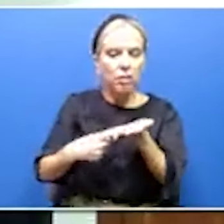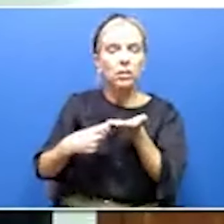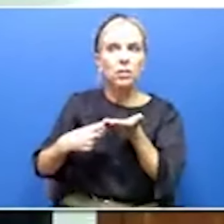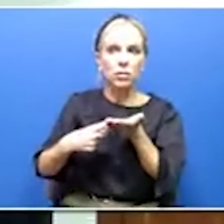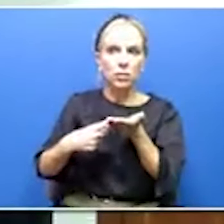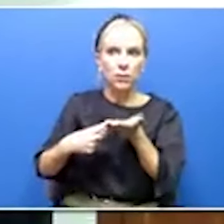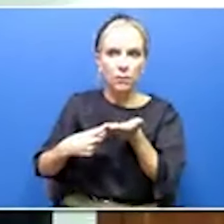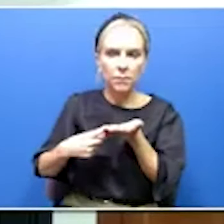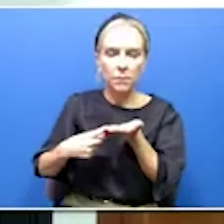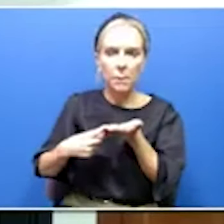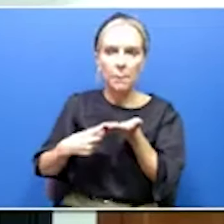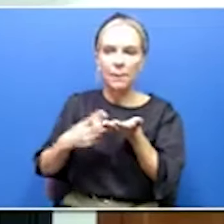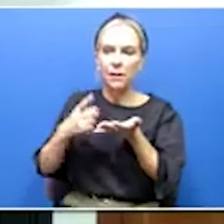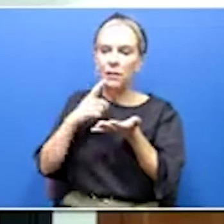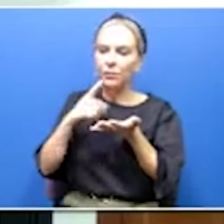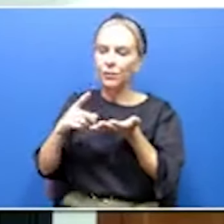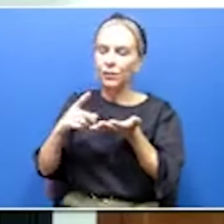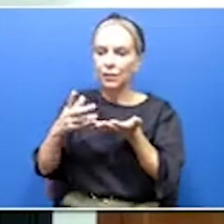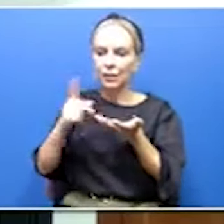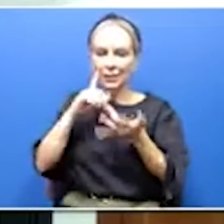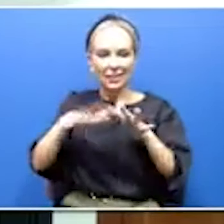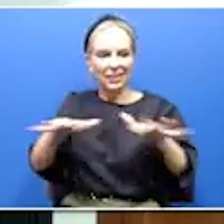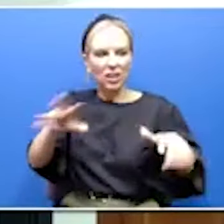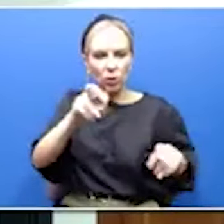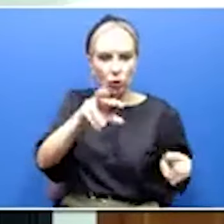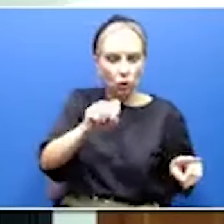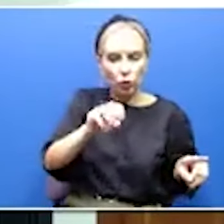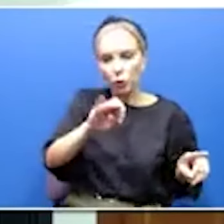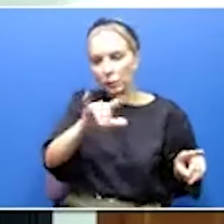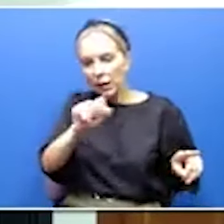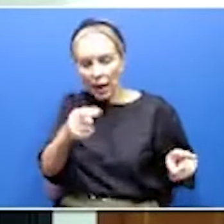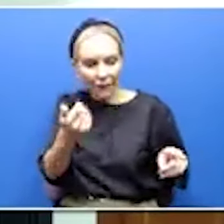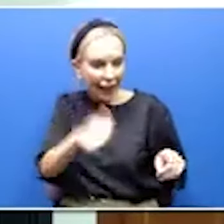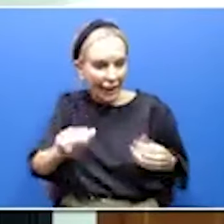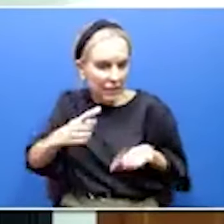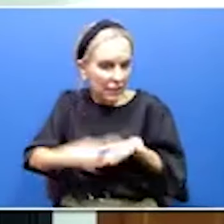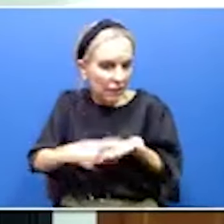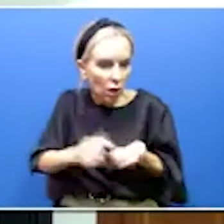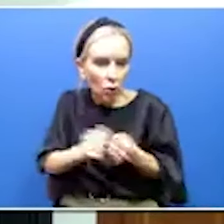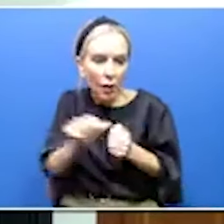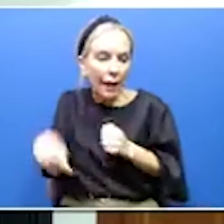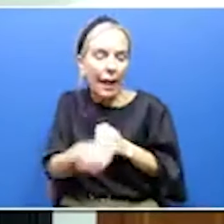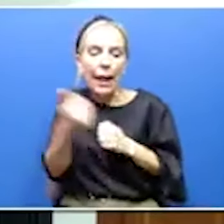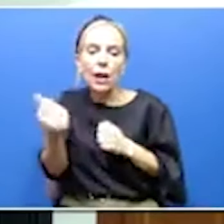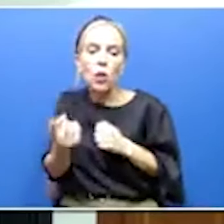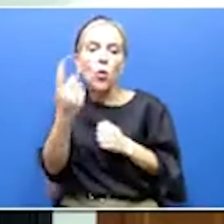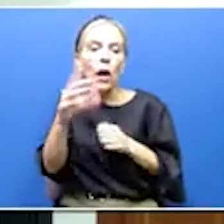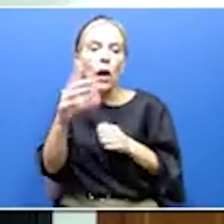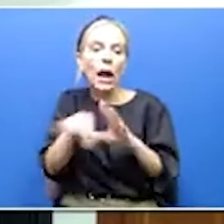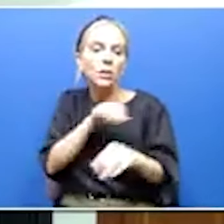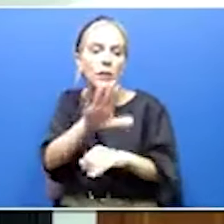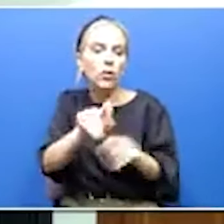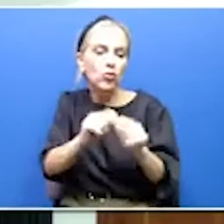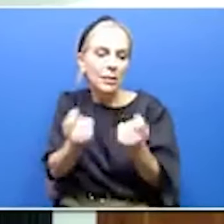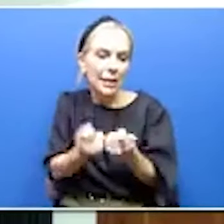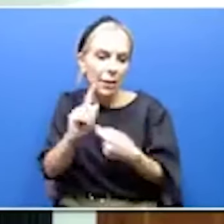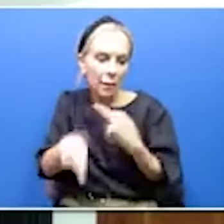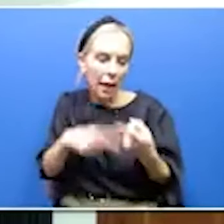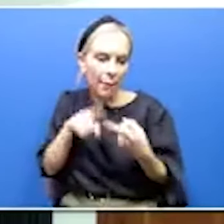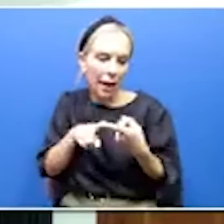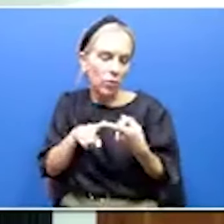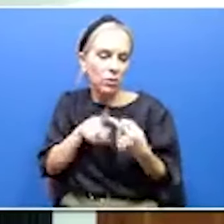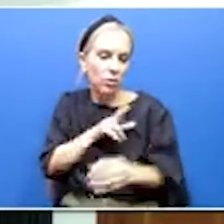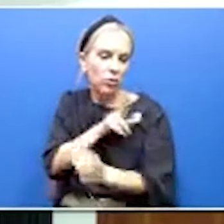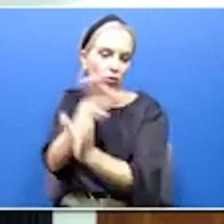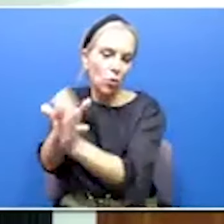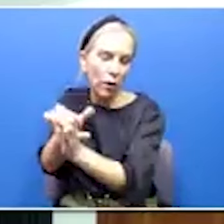media and pretty much everywhere else. Have you had any discussions with anyone outside your team about joining a presidential